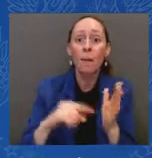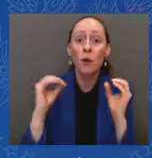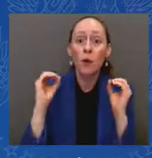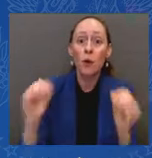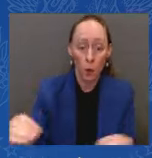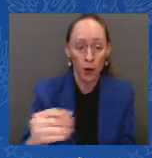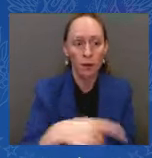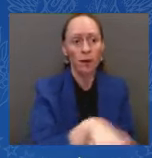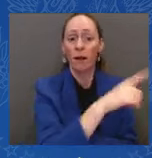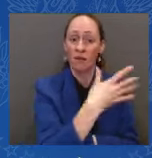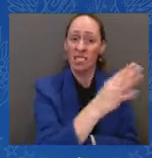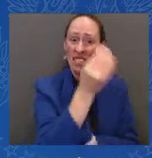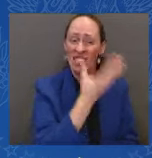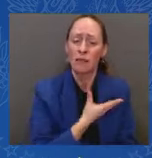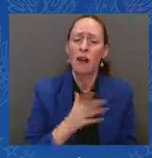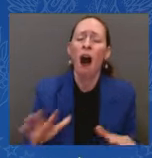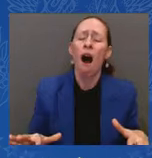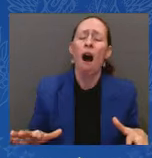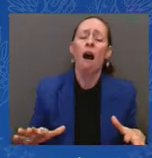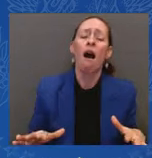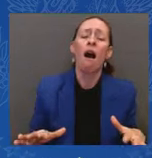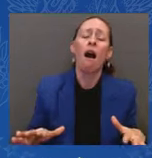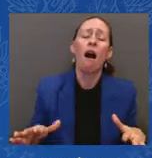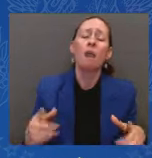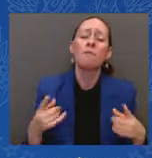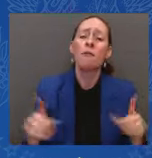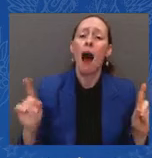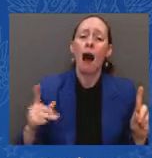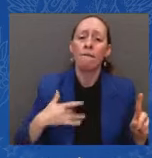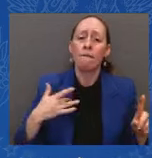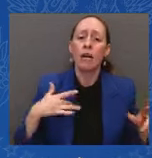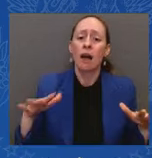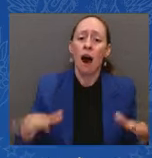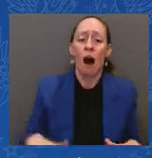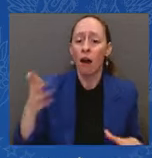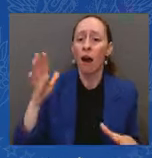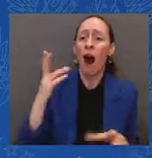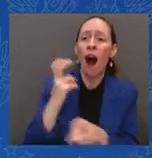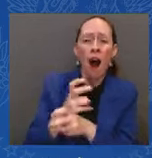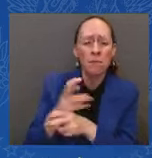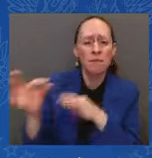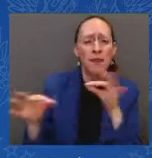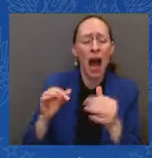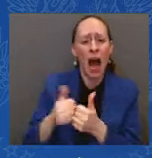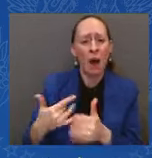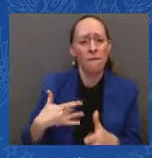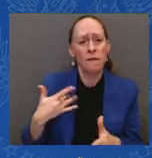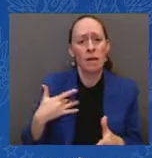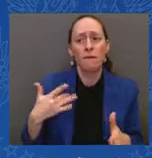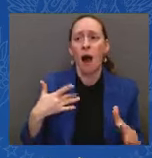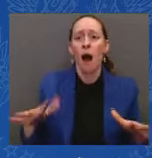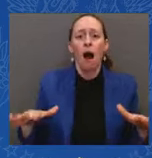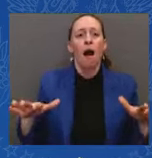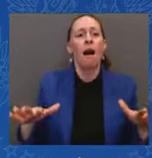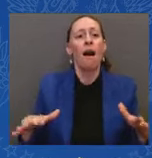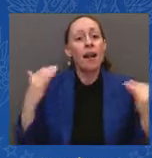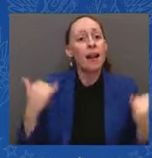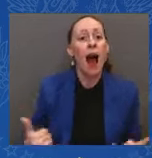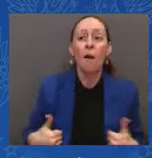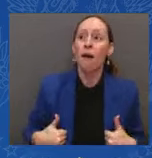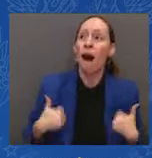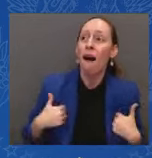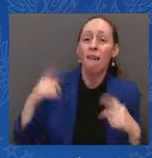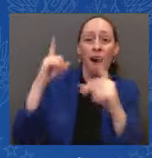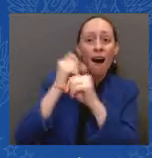retirement. Next, we fixed what's called the Income Driven Payment Repayment Program. And here's how that works.